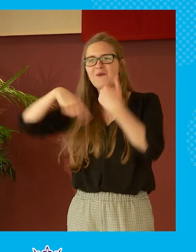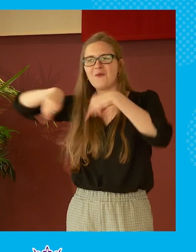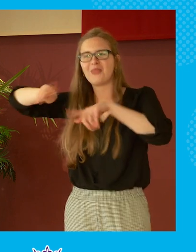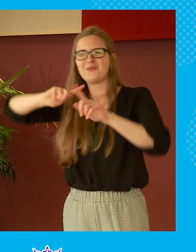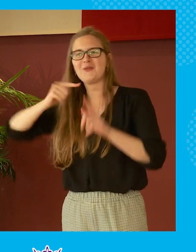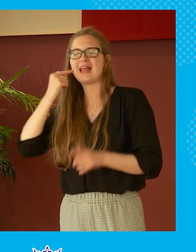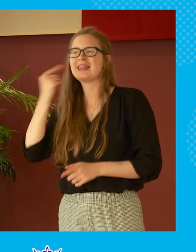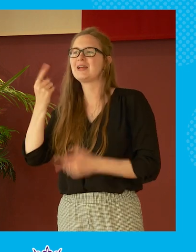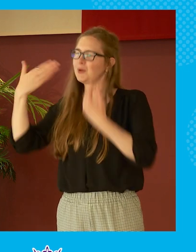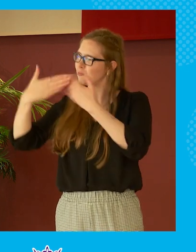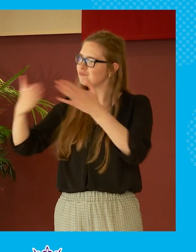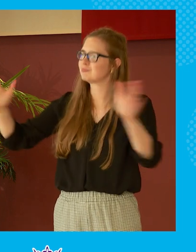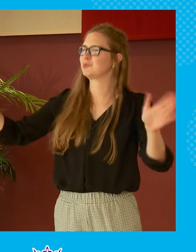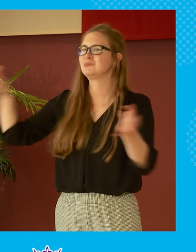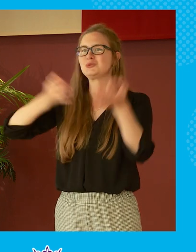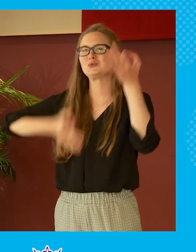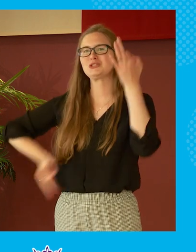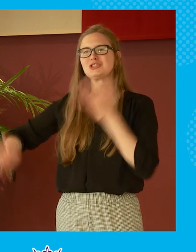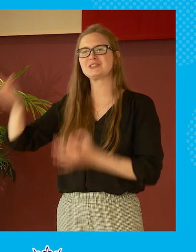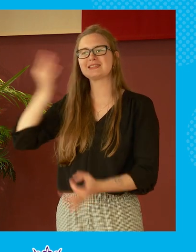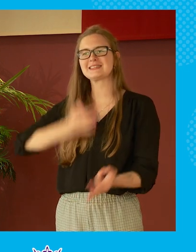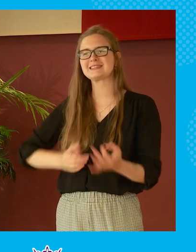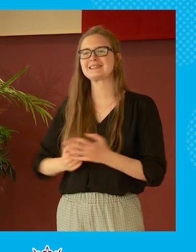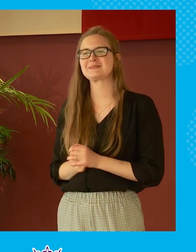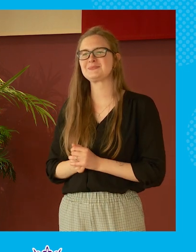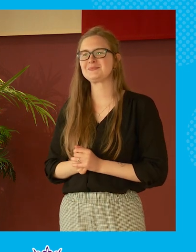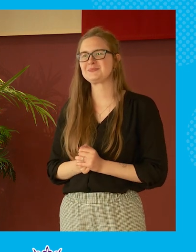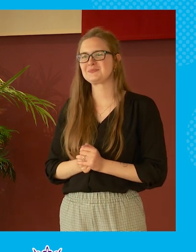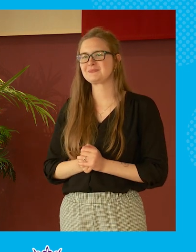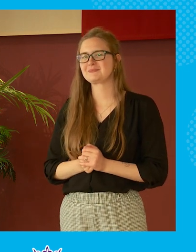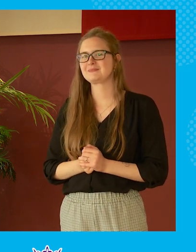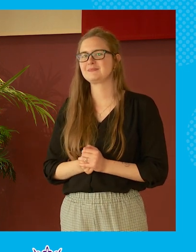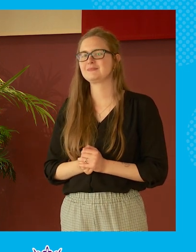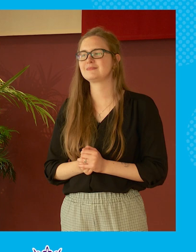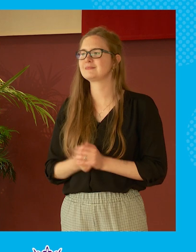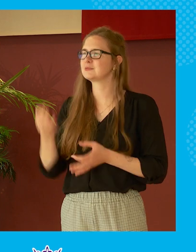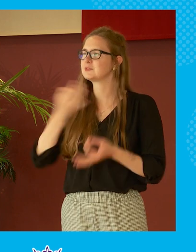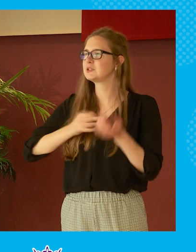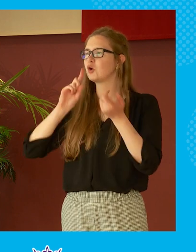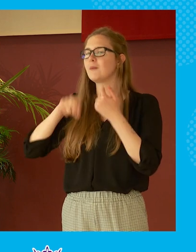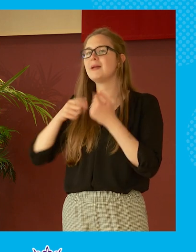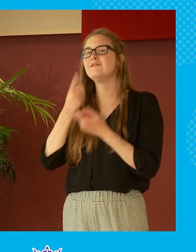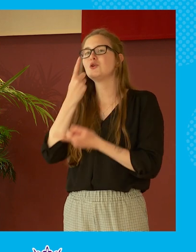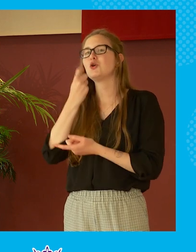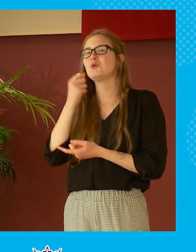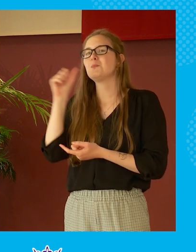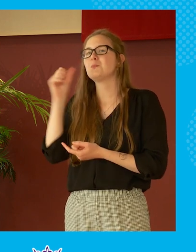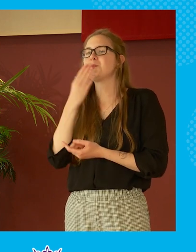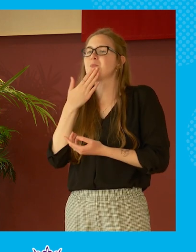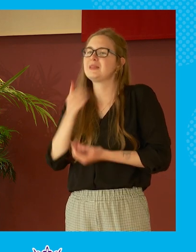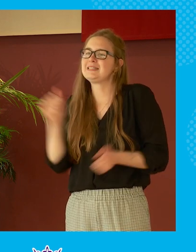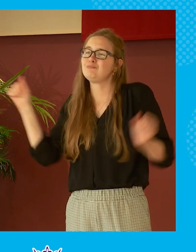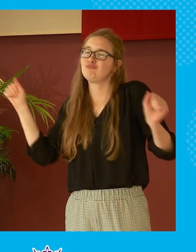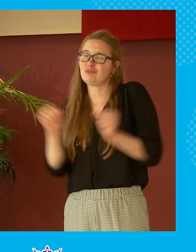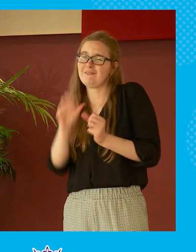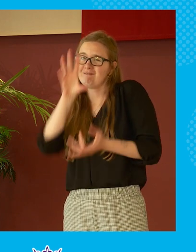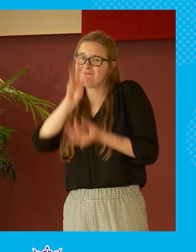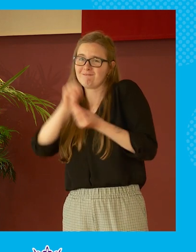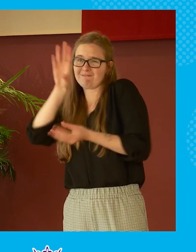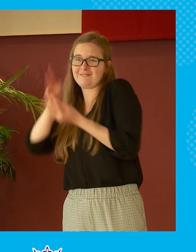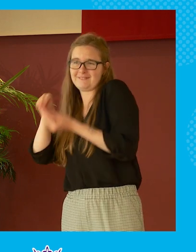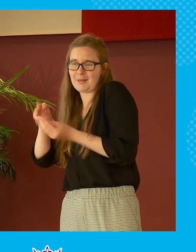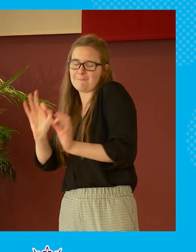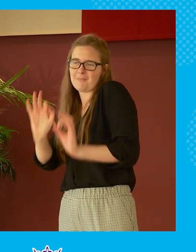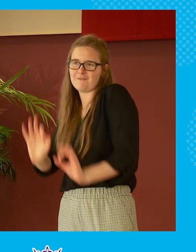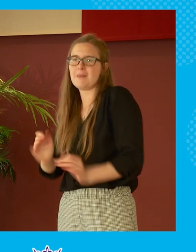can we can open the floor to uh questions and comments if you could maybe keep them relatively brief um